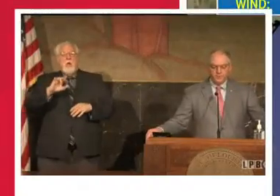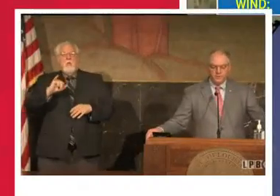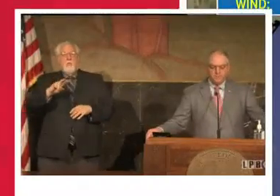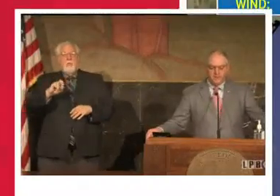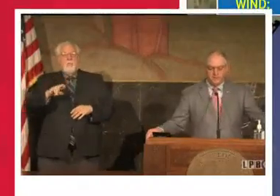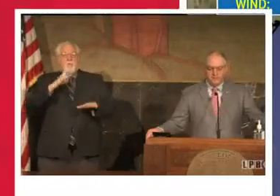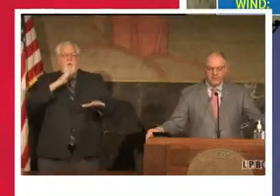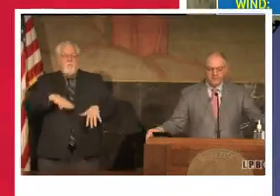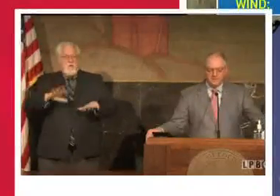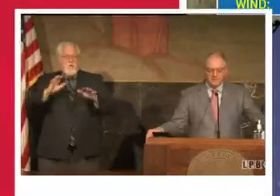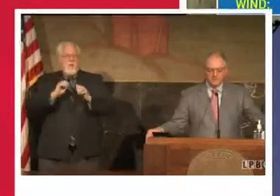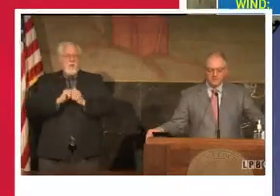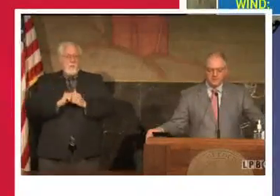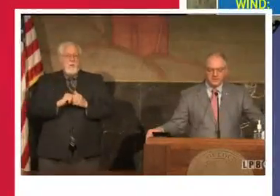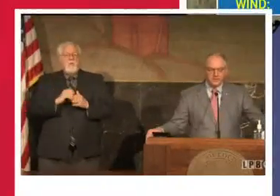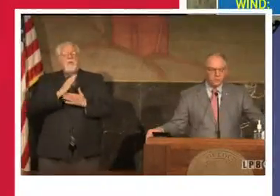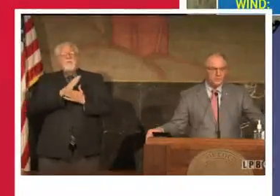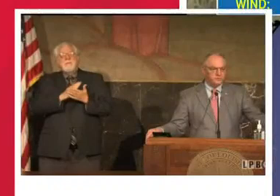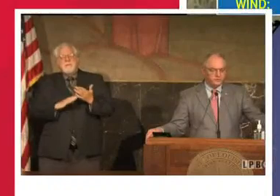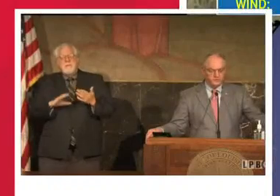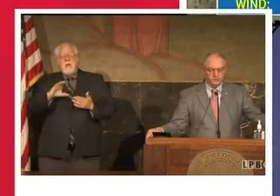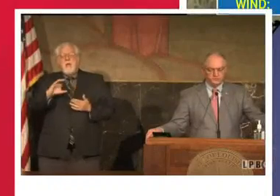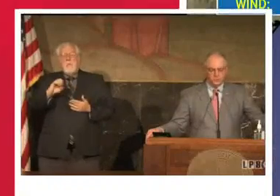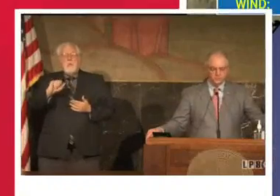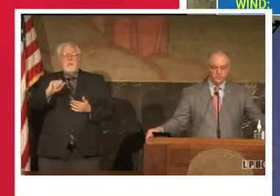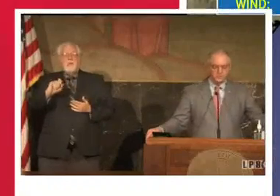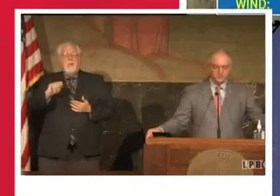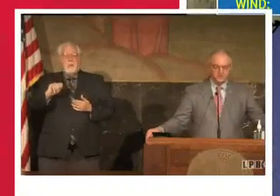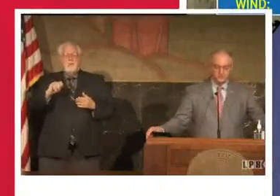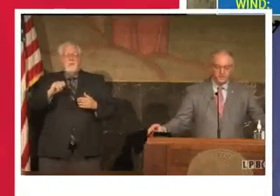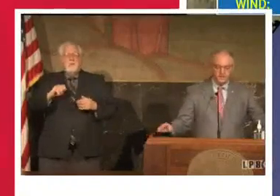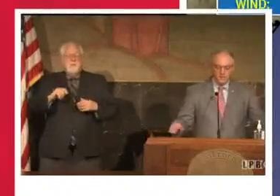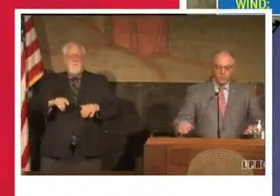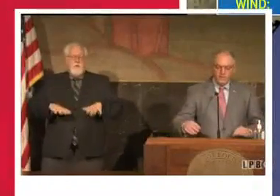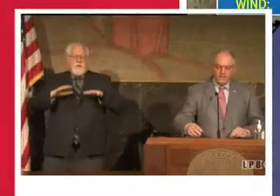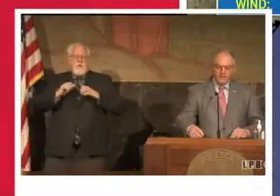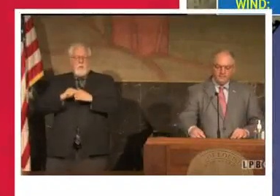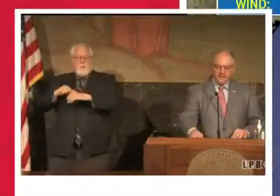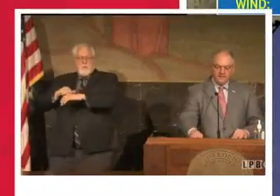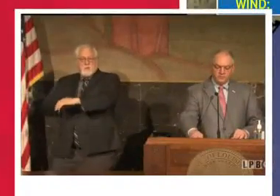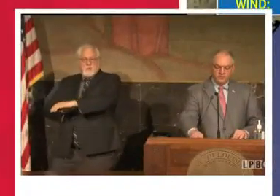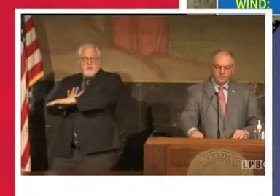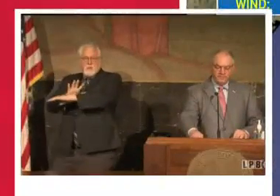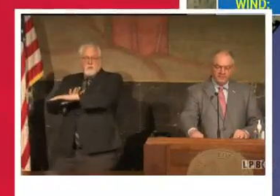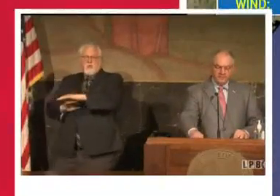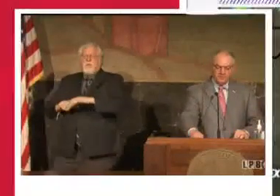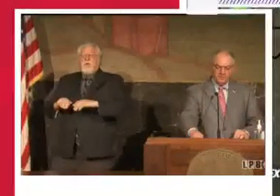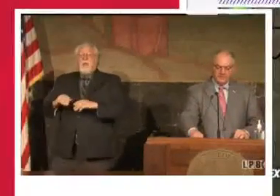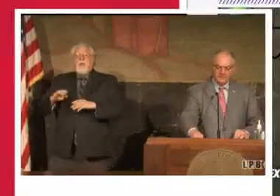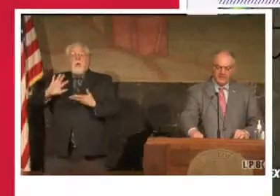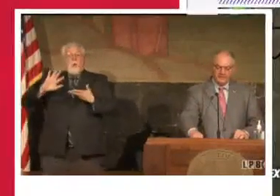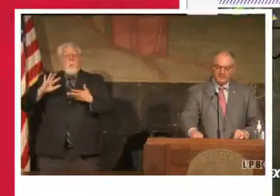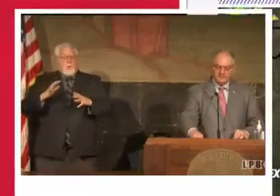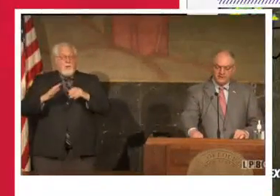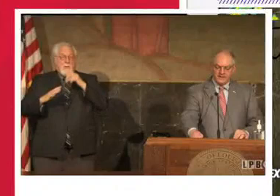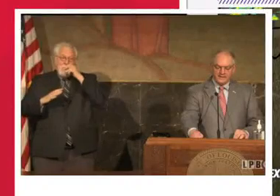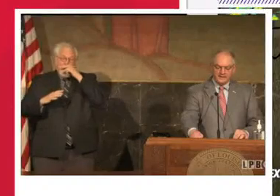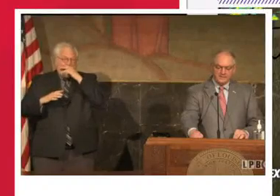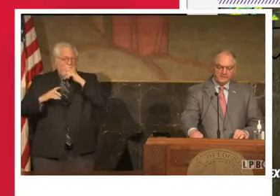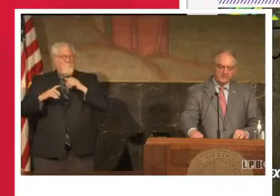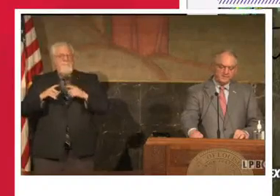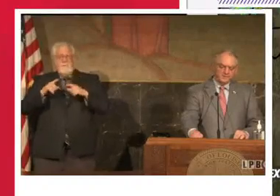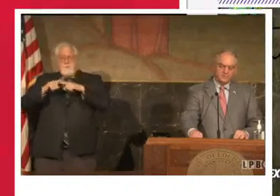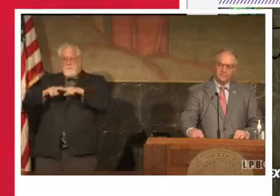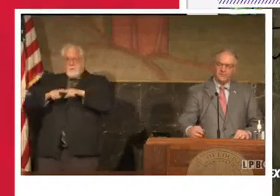with minor to moderate coastal flooding as well due to storm surge. Wind impacts will depend upon the exact track